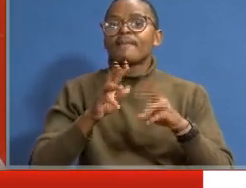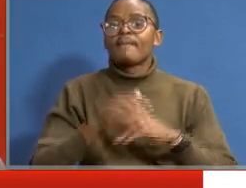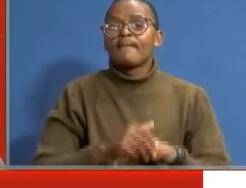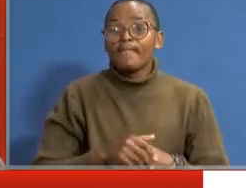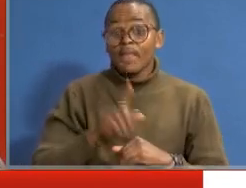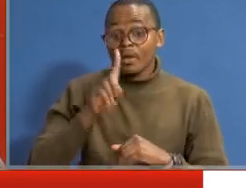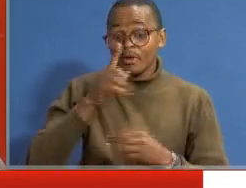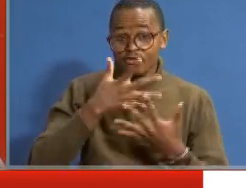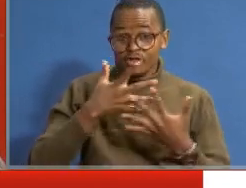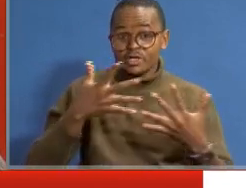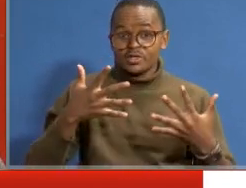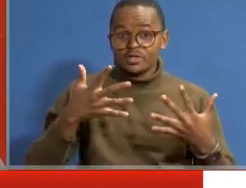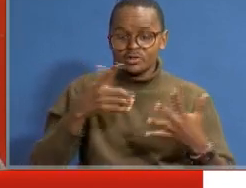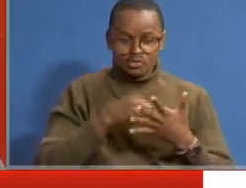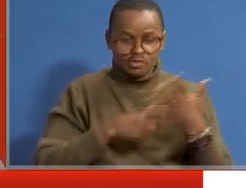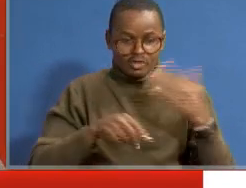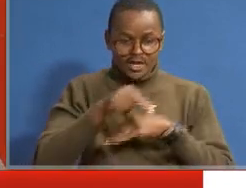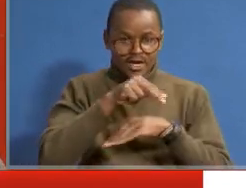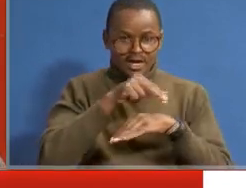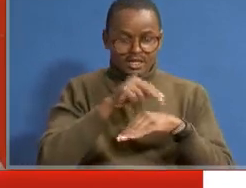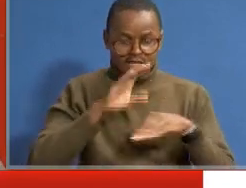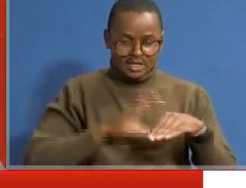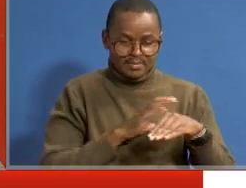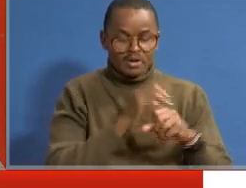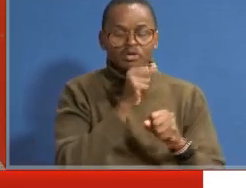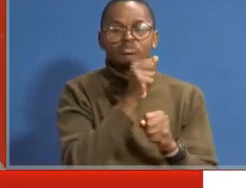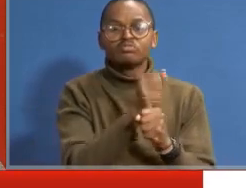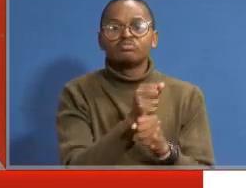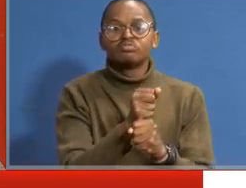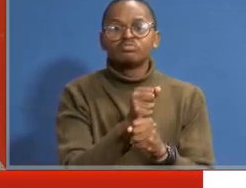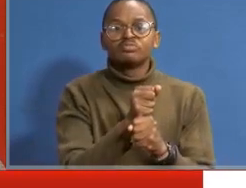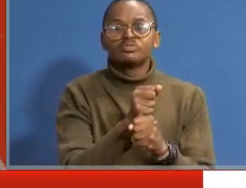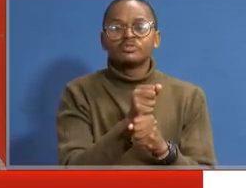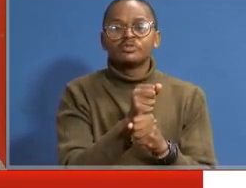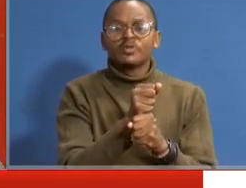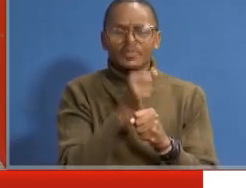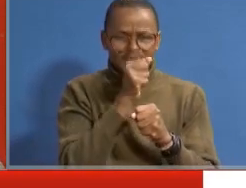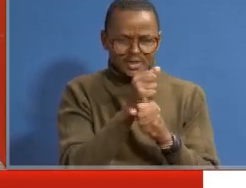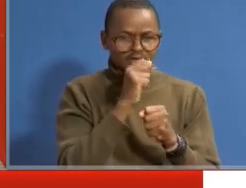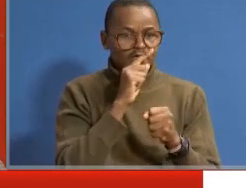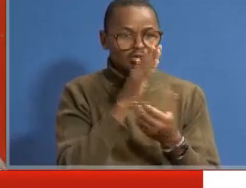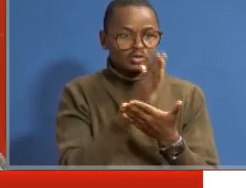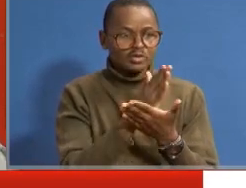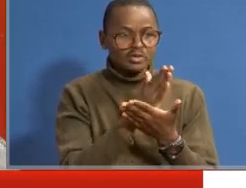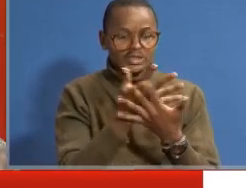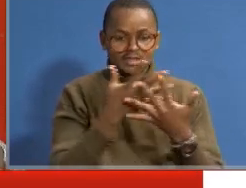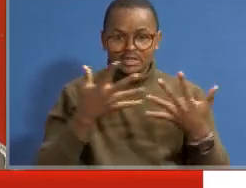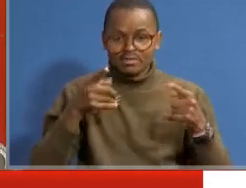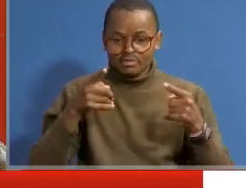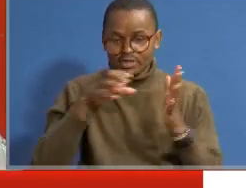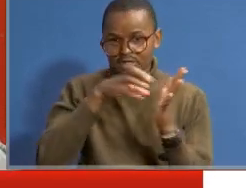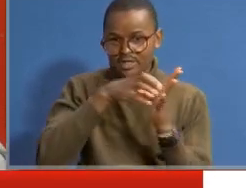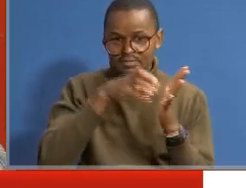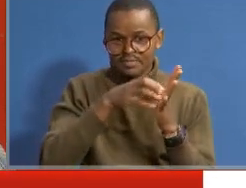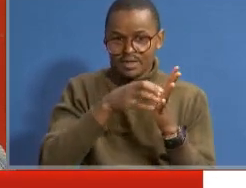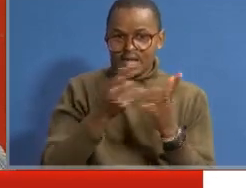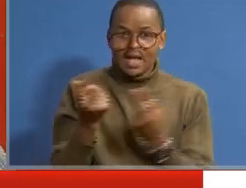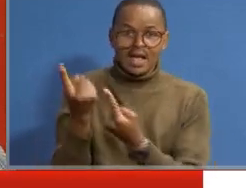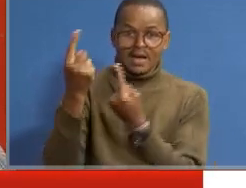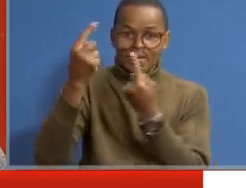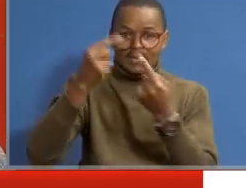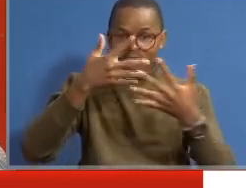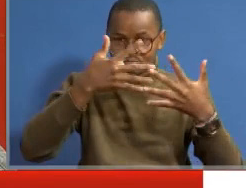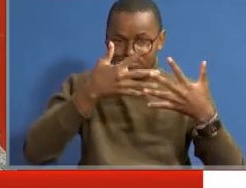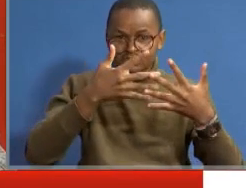One of these things what the National Council does is to make sure that some of these cases are brought to book.